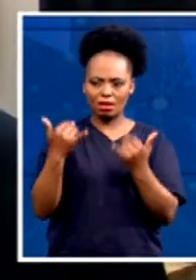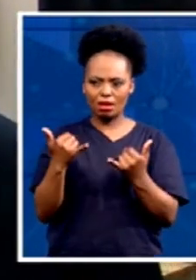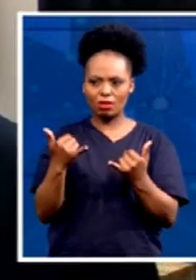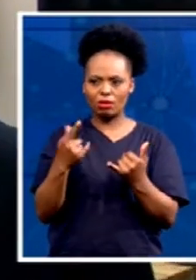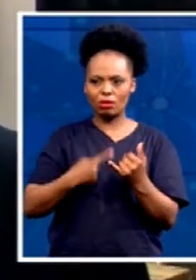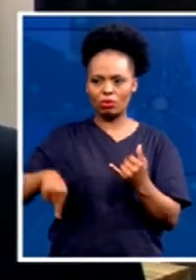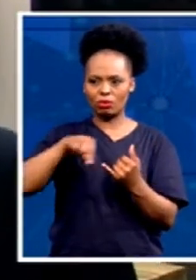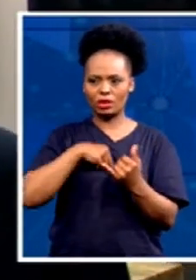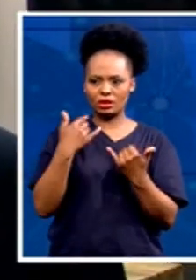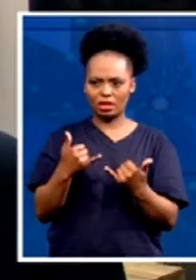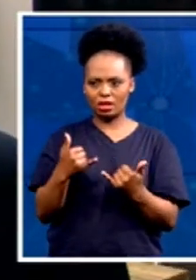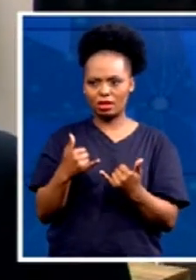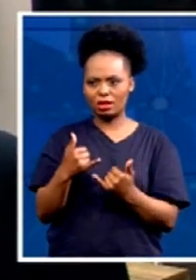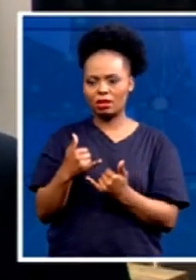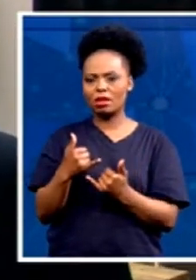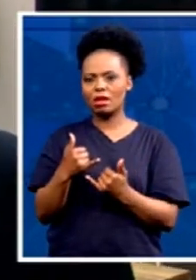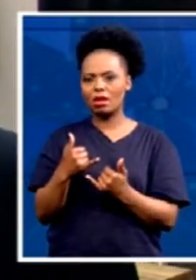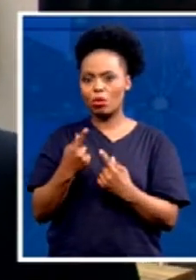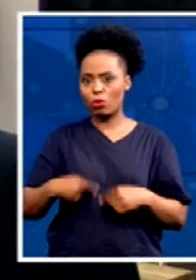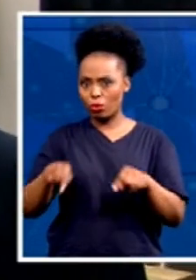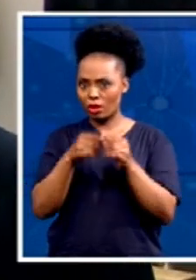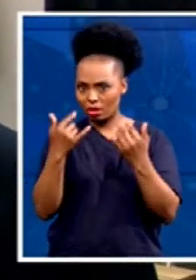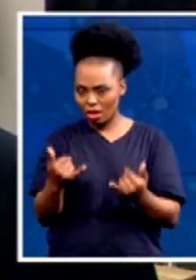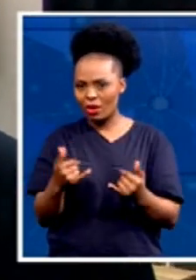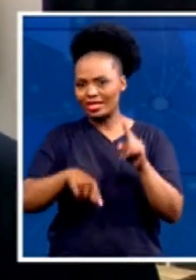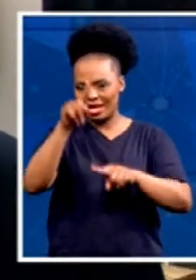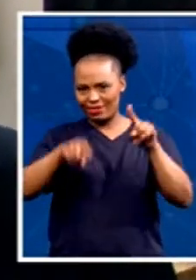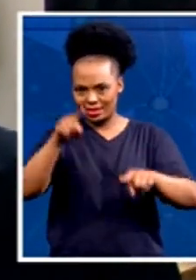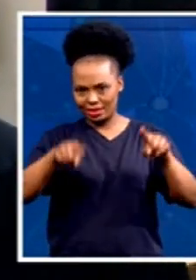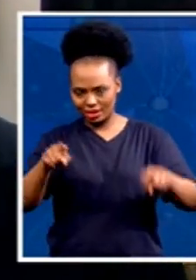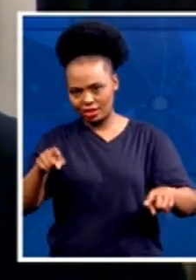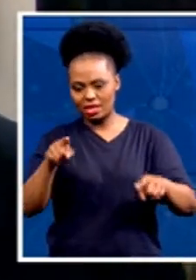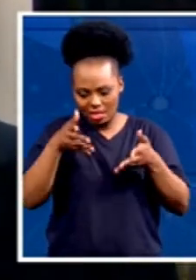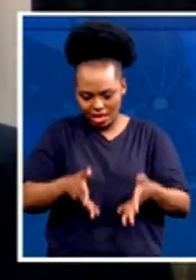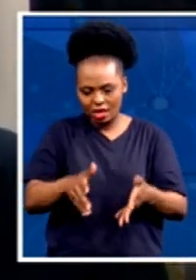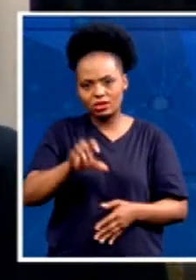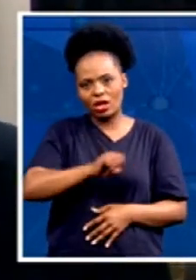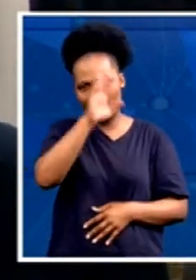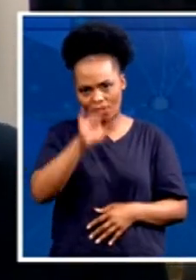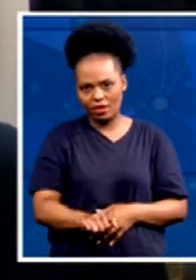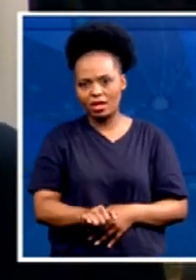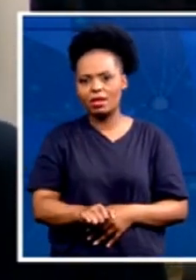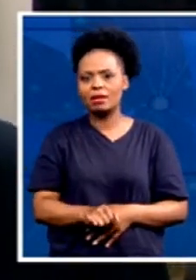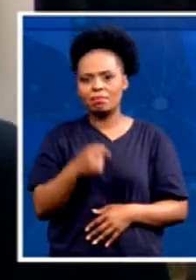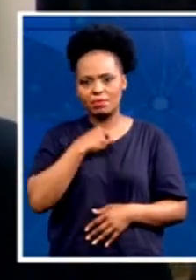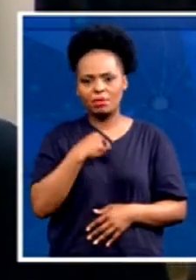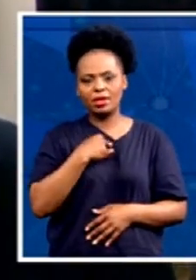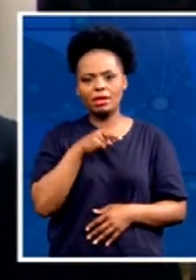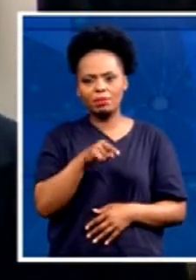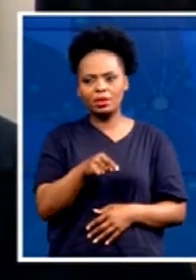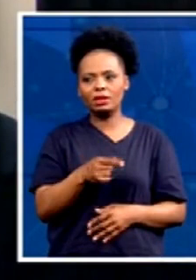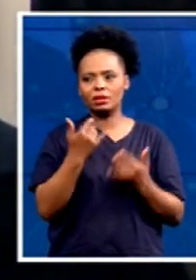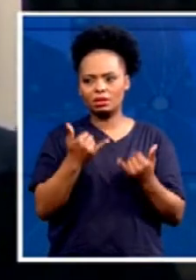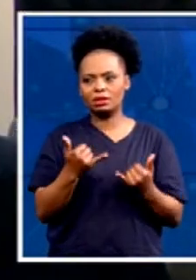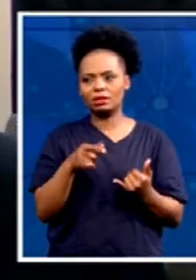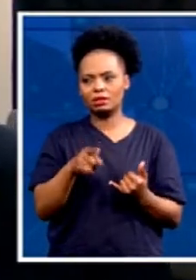are a diversity in South Africa. And as I said, the preample refers to unity in our diversity. But what the